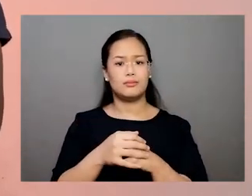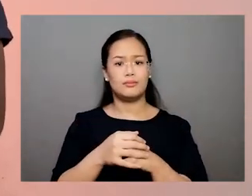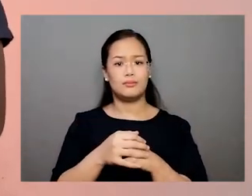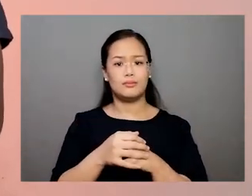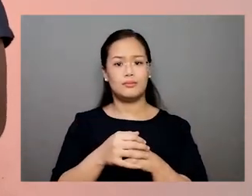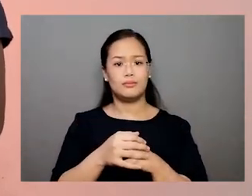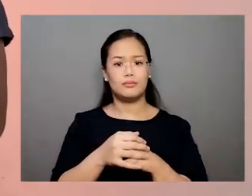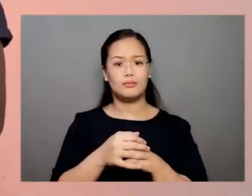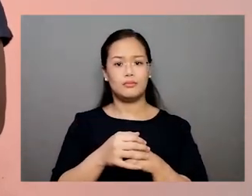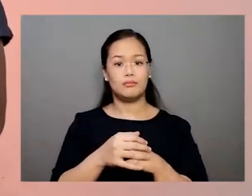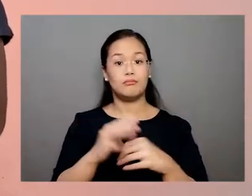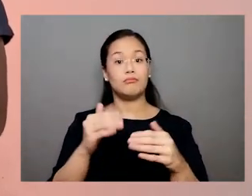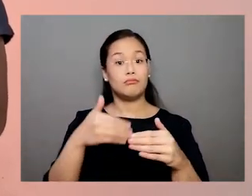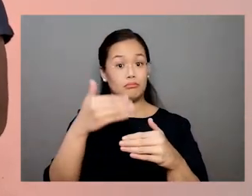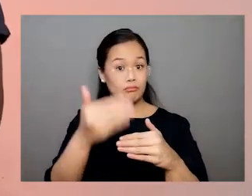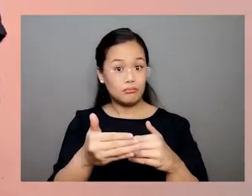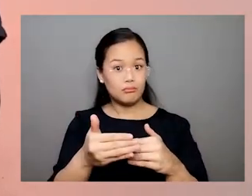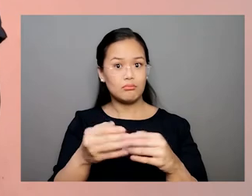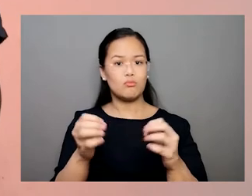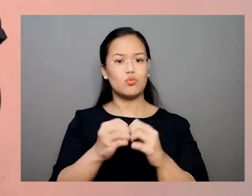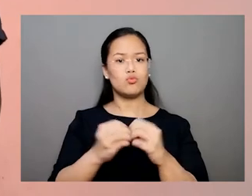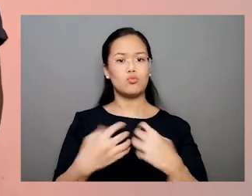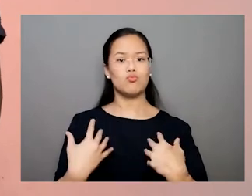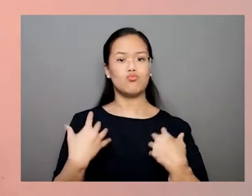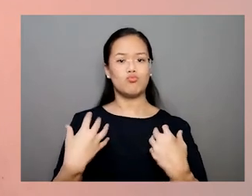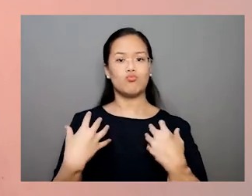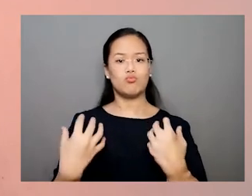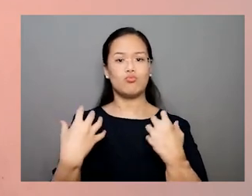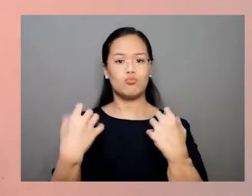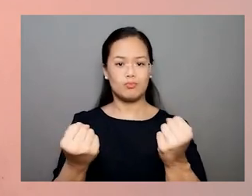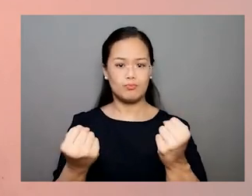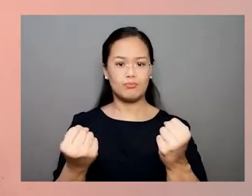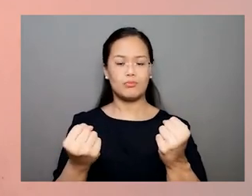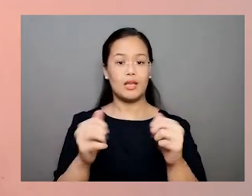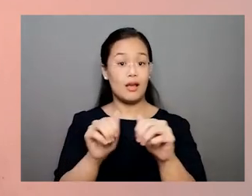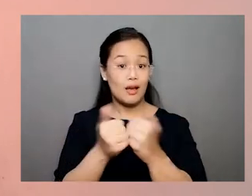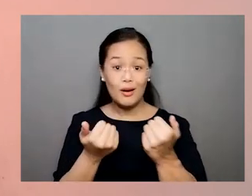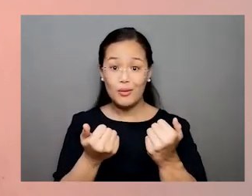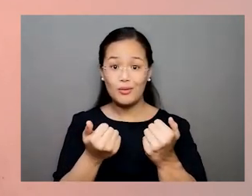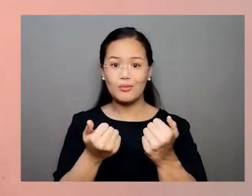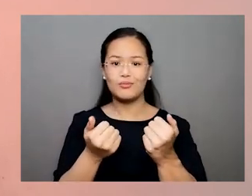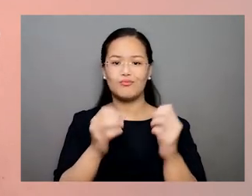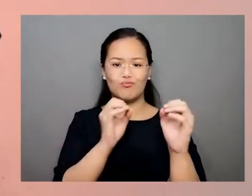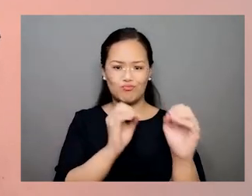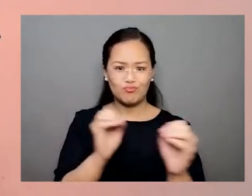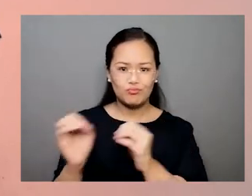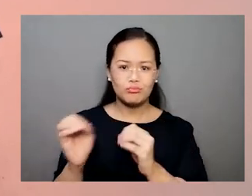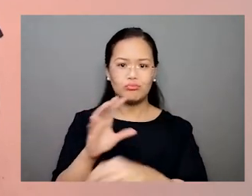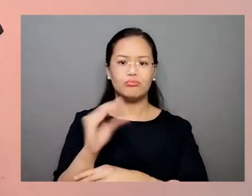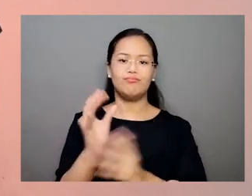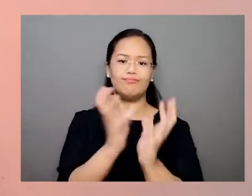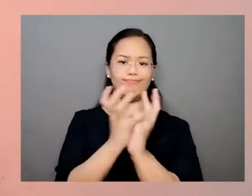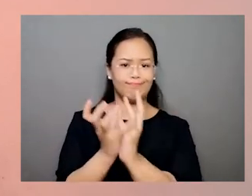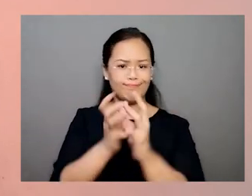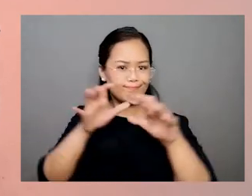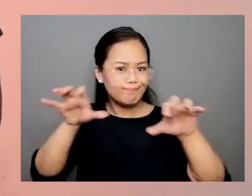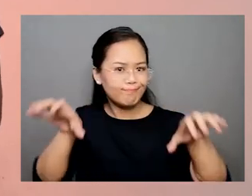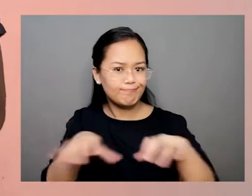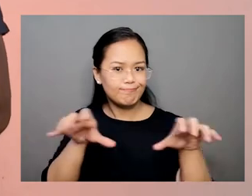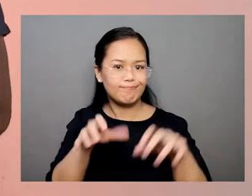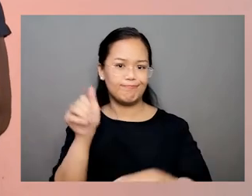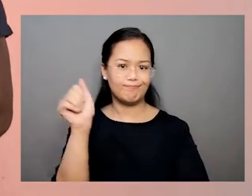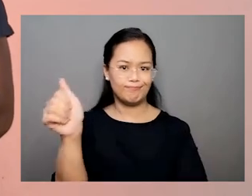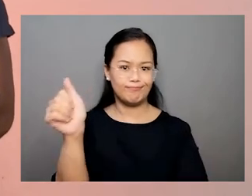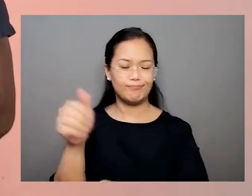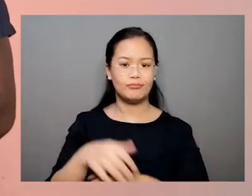grave injustices. And then, it harnesses such power through organizing and community action.